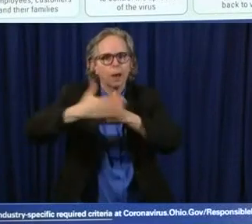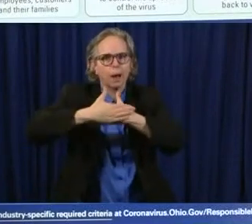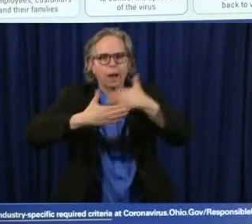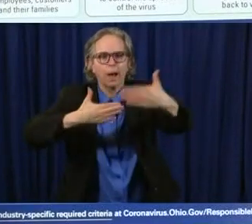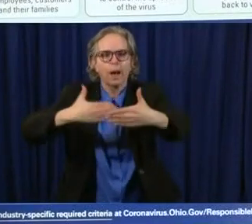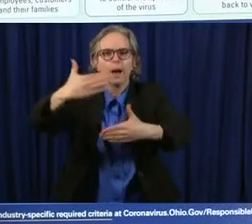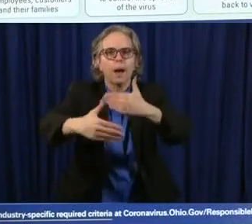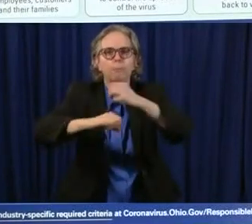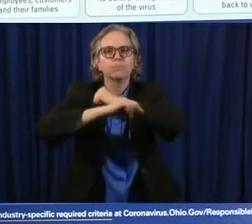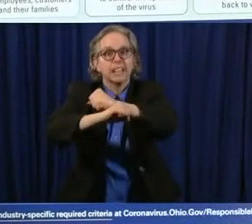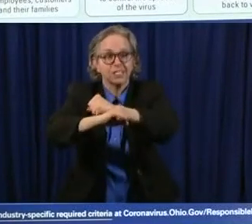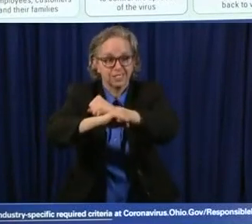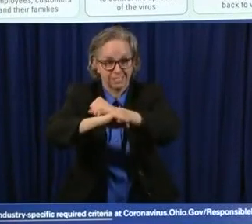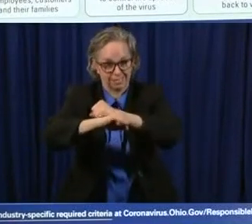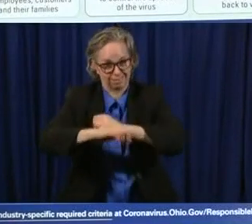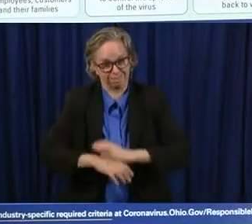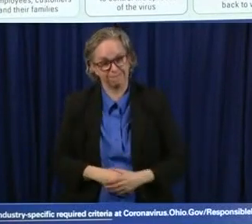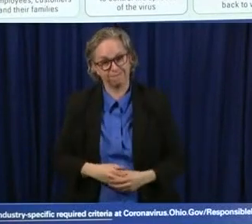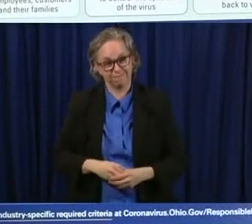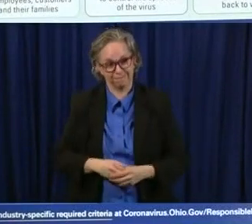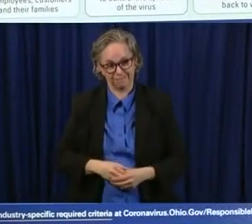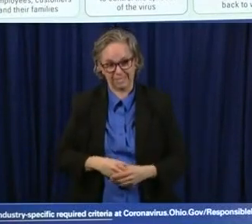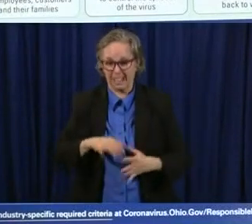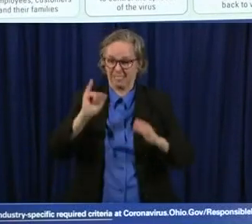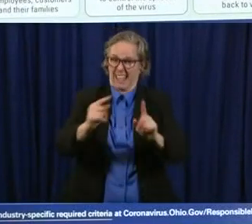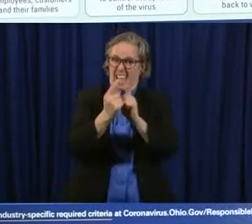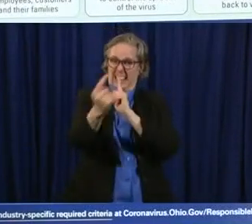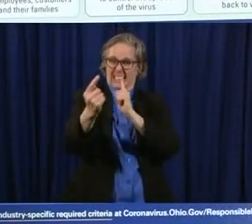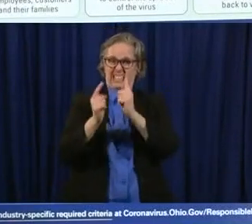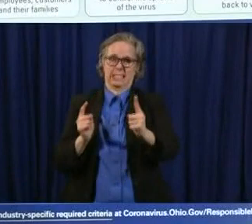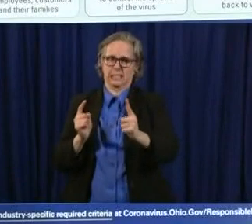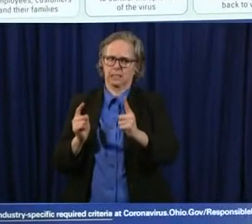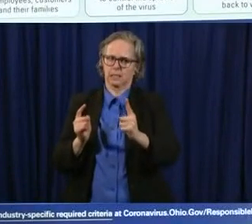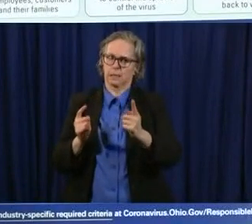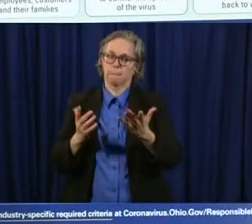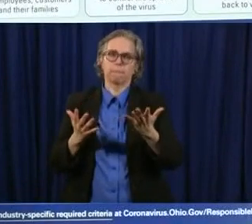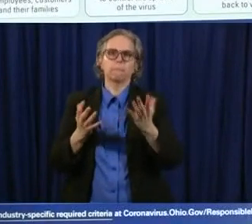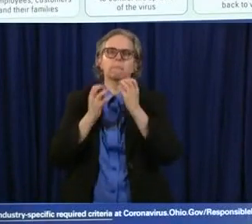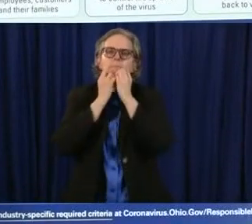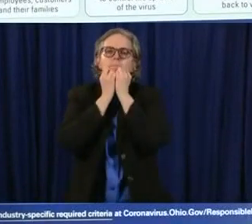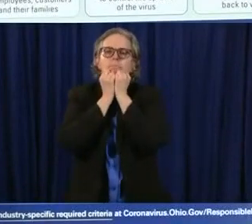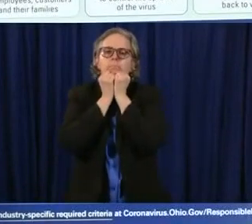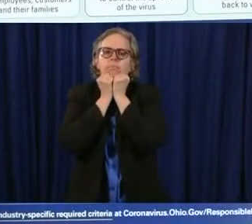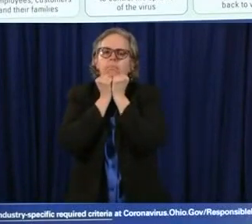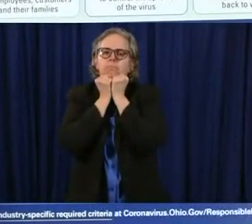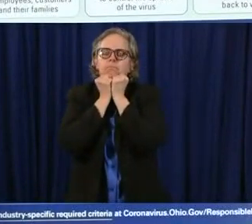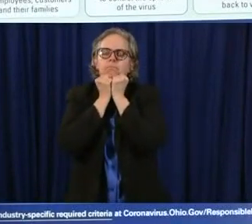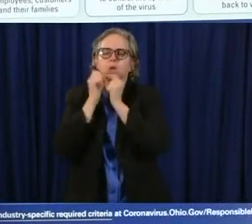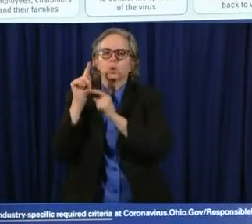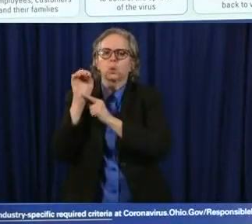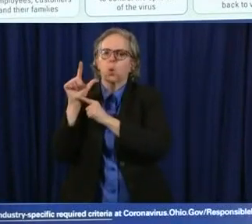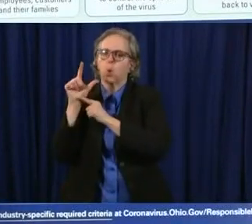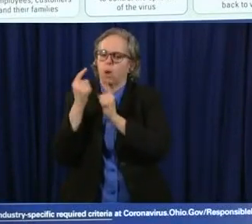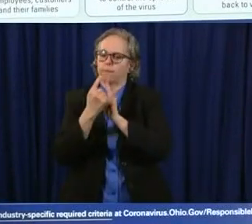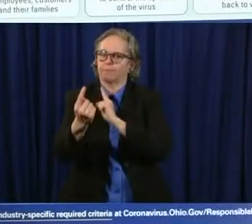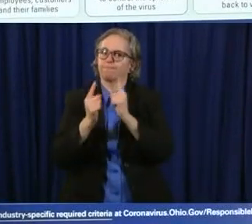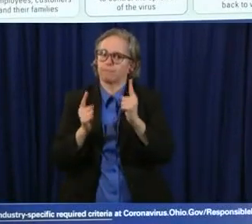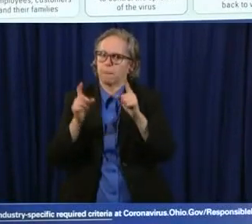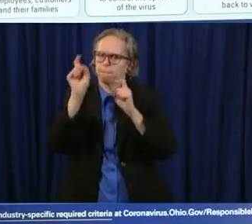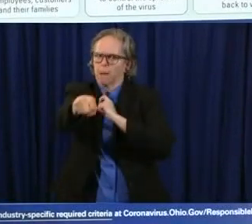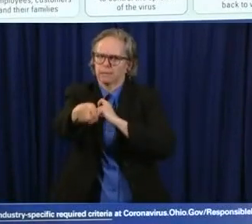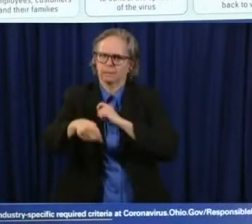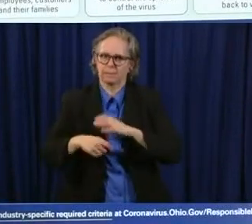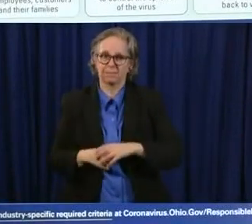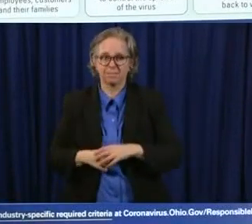tools and the distancing is probably more important than than anything else and you follow that and you'll kind of layer over that with the